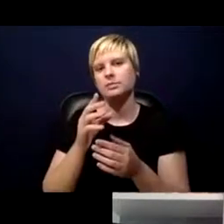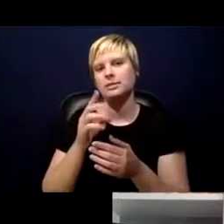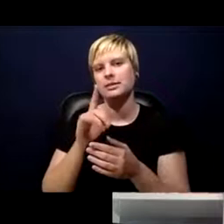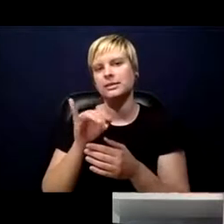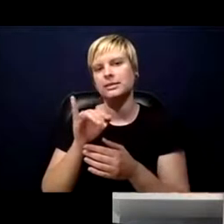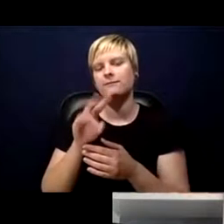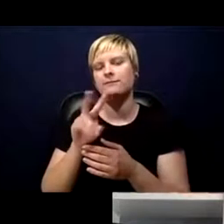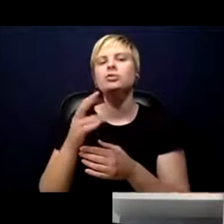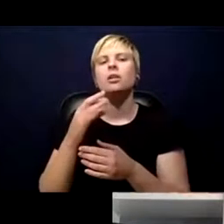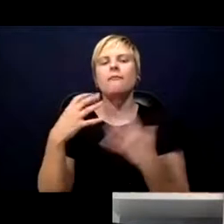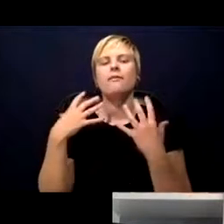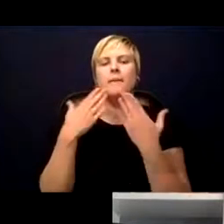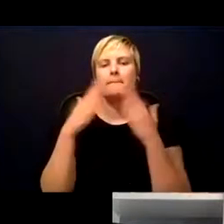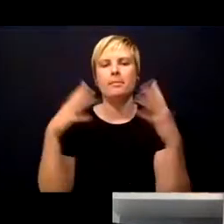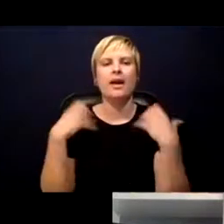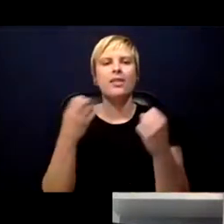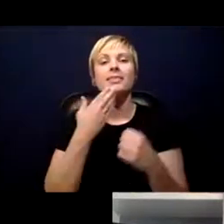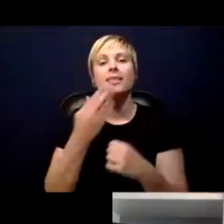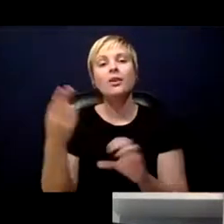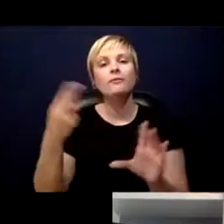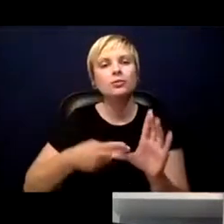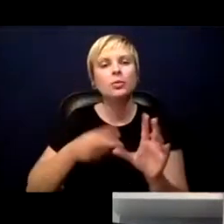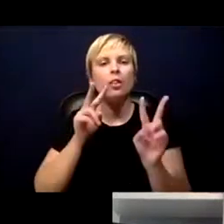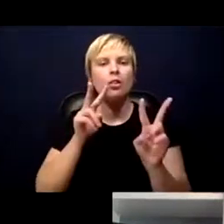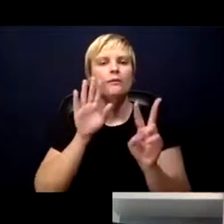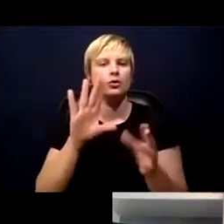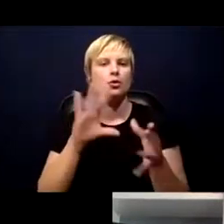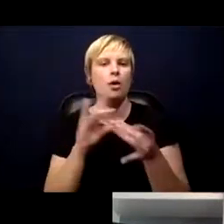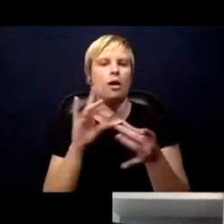us and we look forward to hearing your comments about what you're seeing.